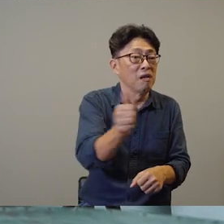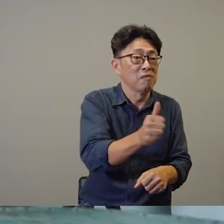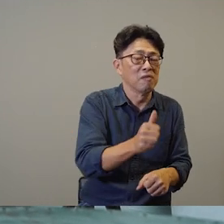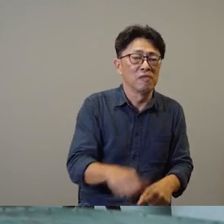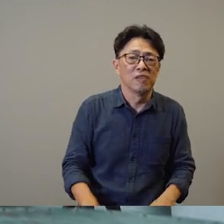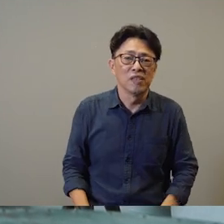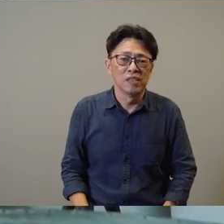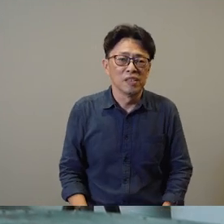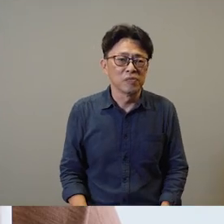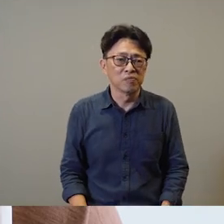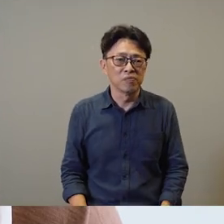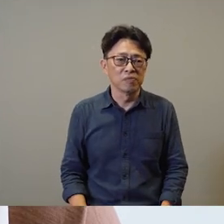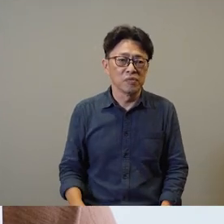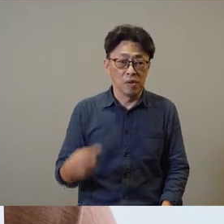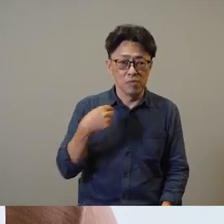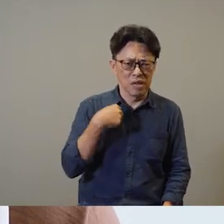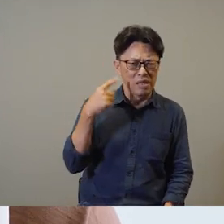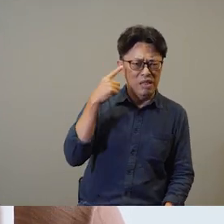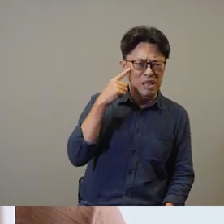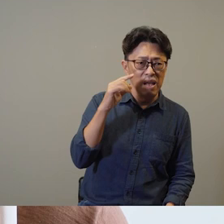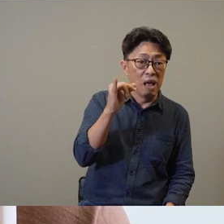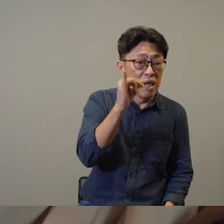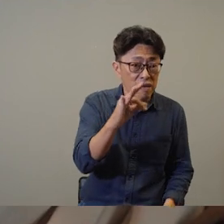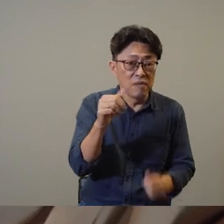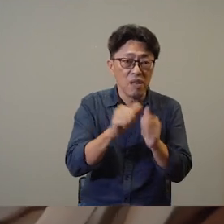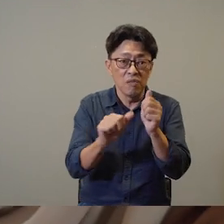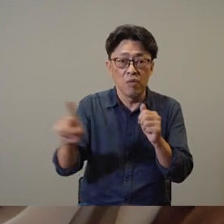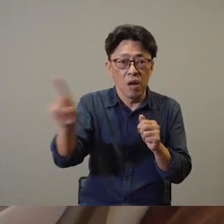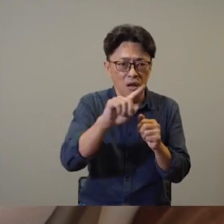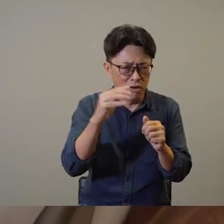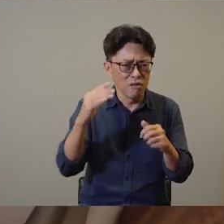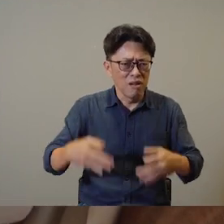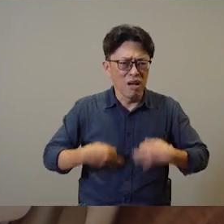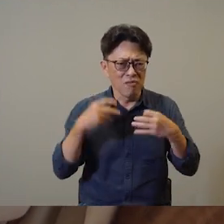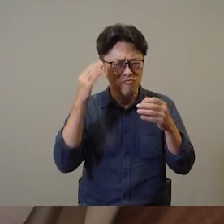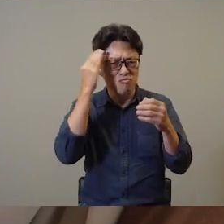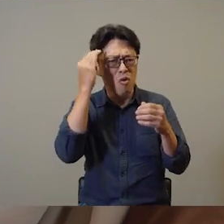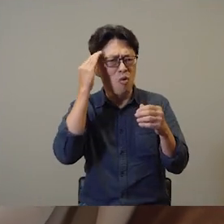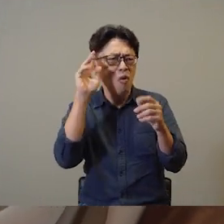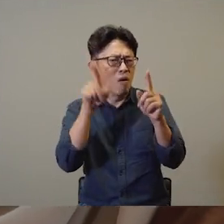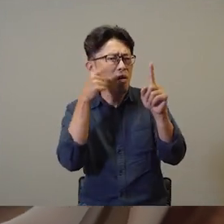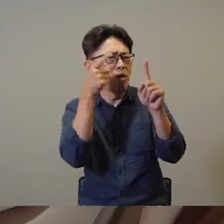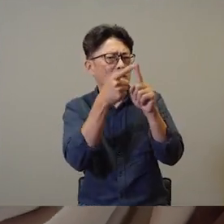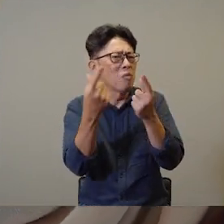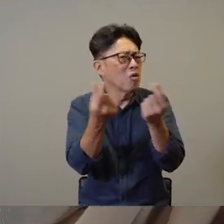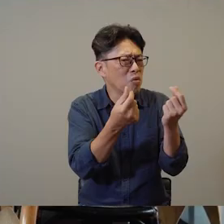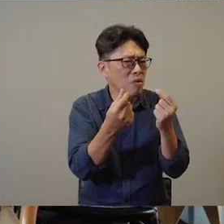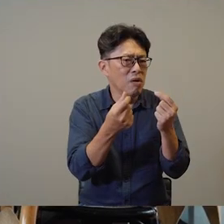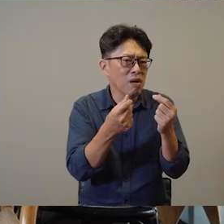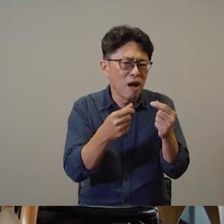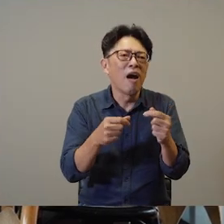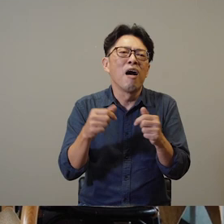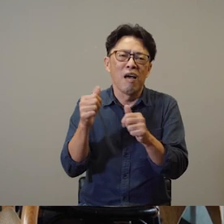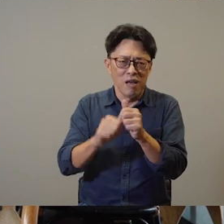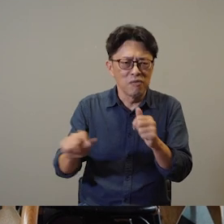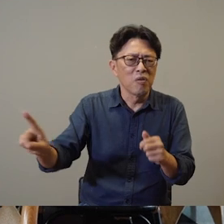kids to explore and play with the materials at hand. I think when everyone kind of knows their purpose in life and they're able to know